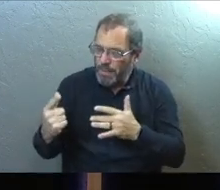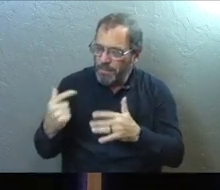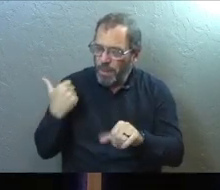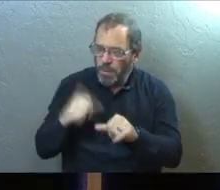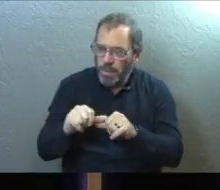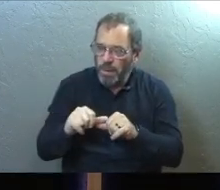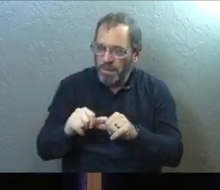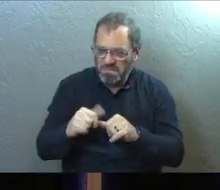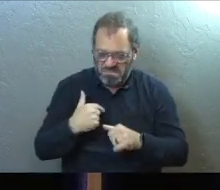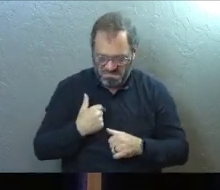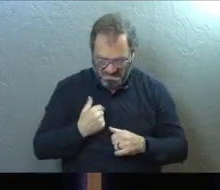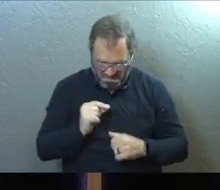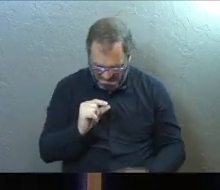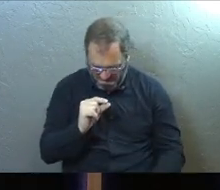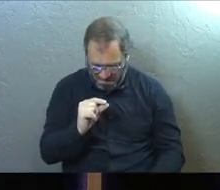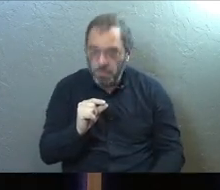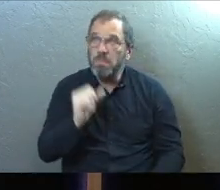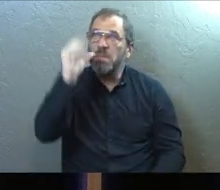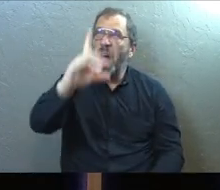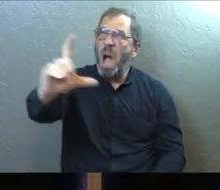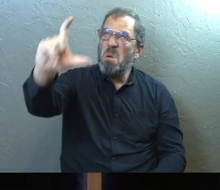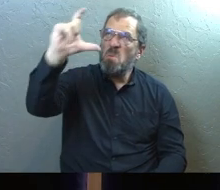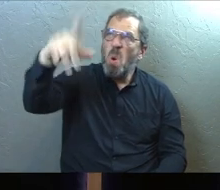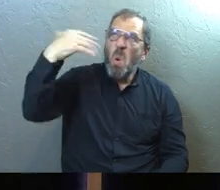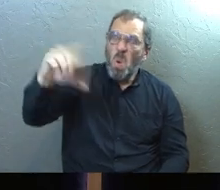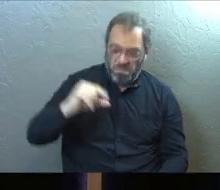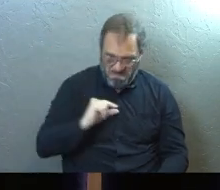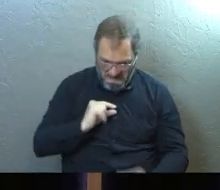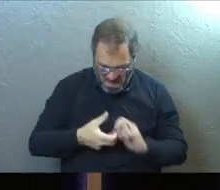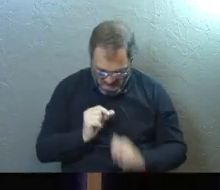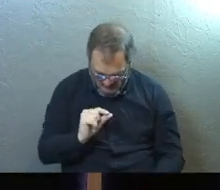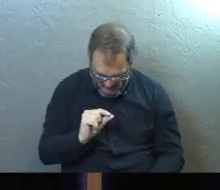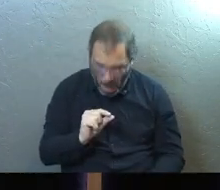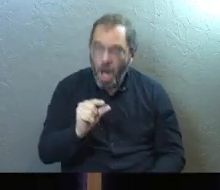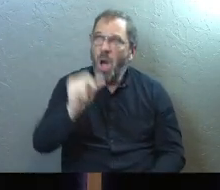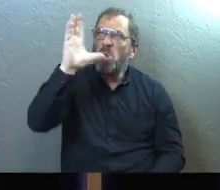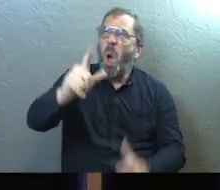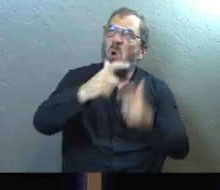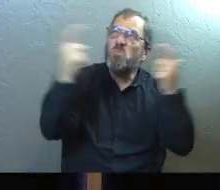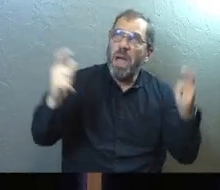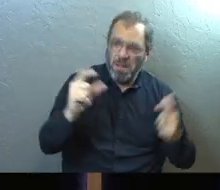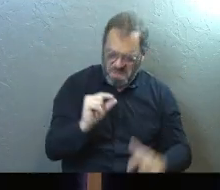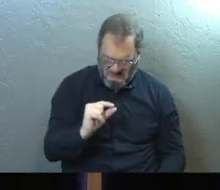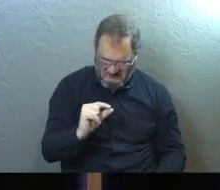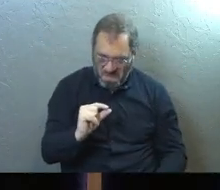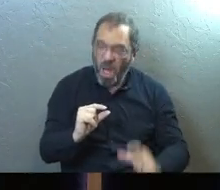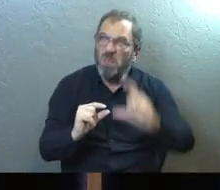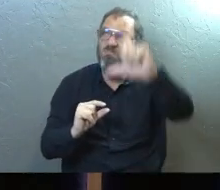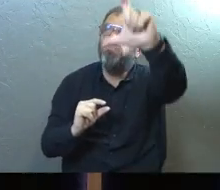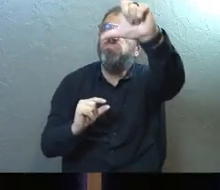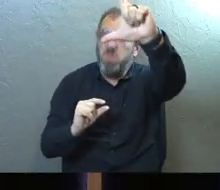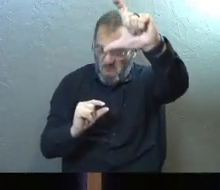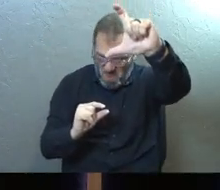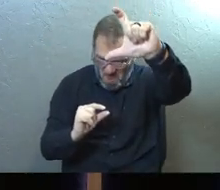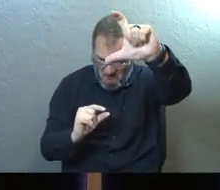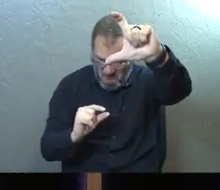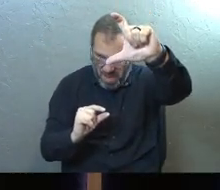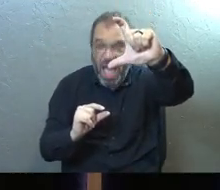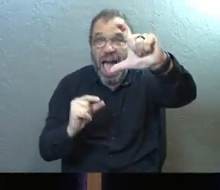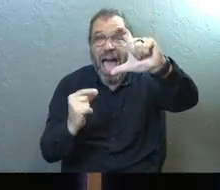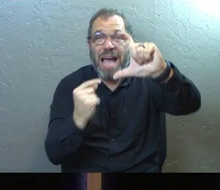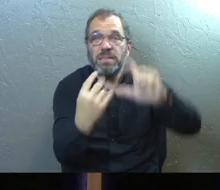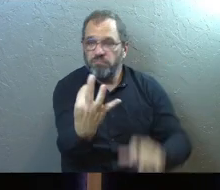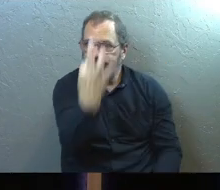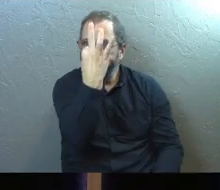realize how small he is and how big God is and how small his problem is and how great God is. He's starting to see it all again as he